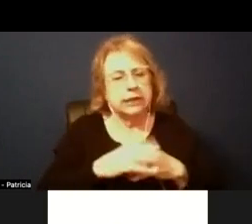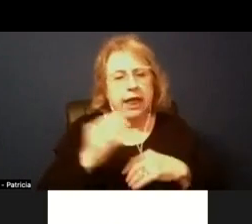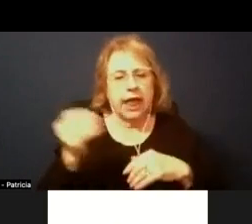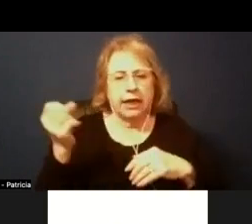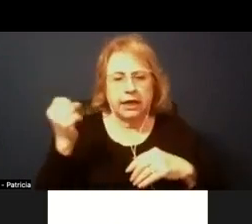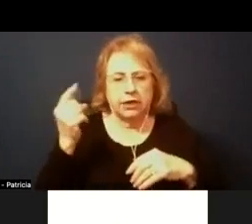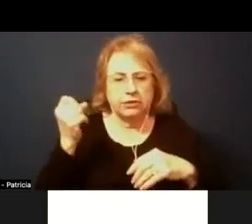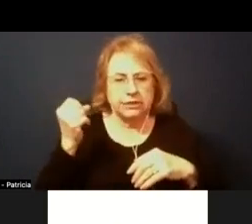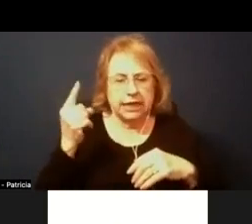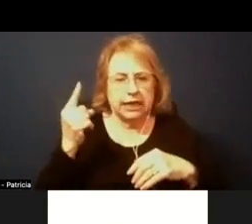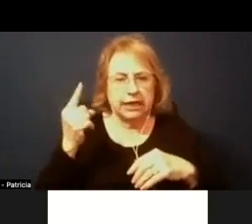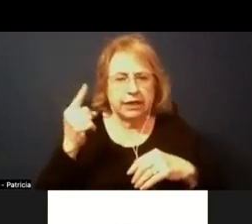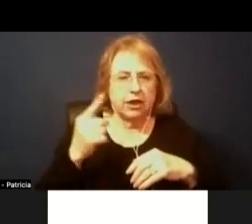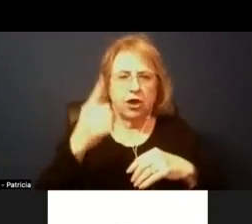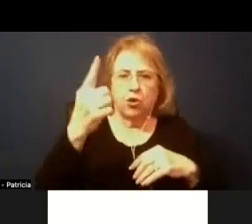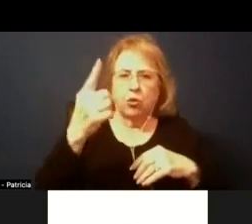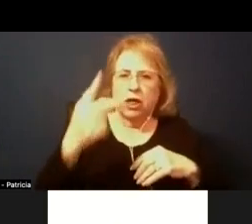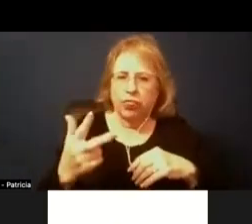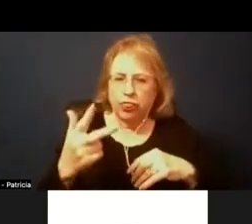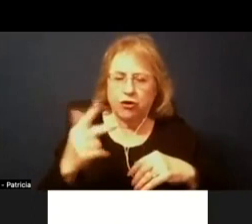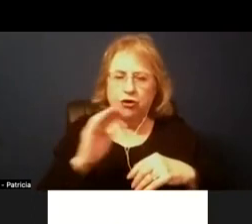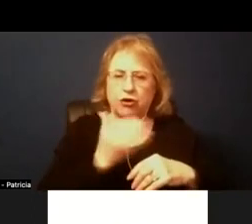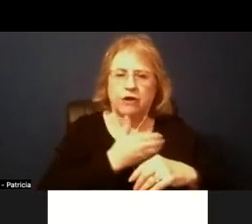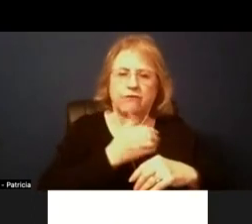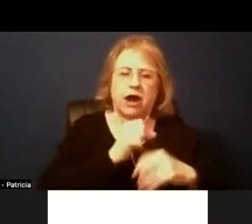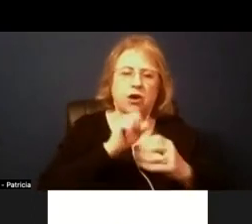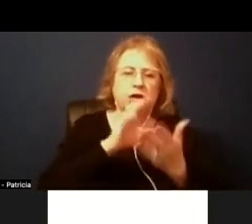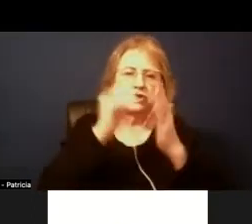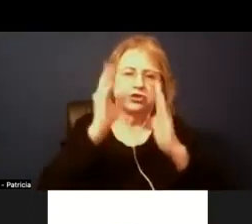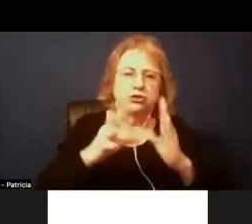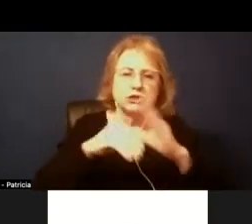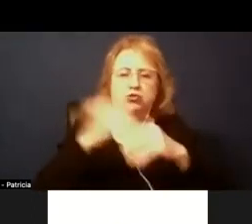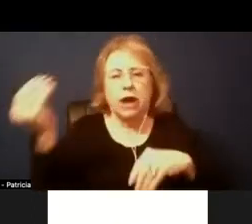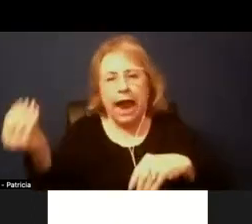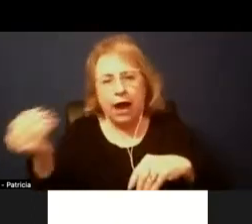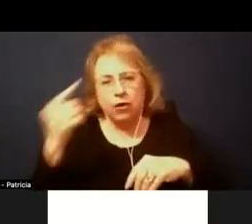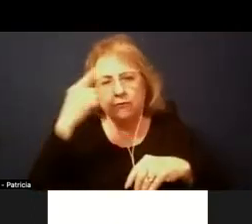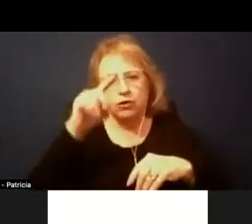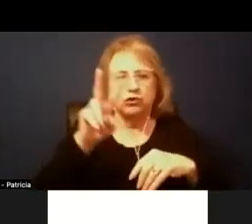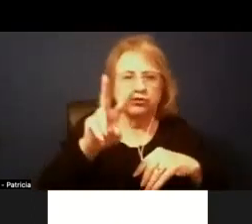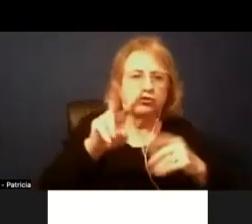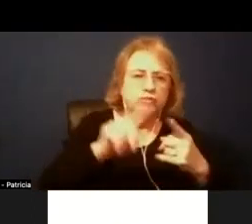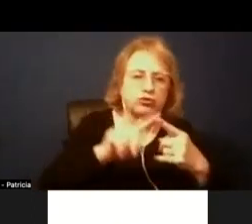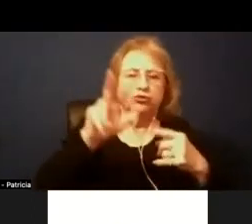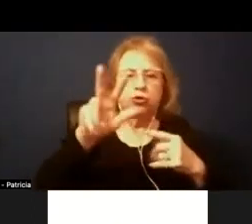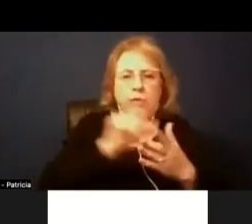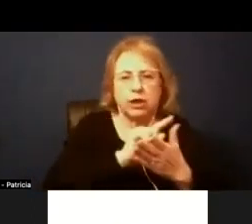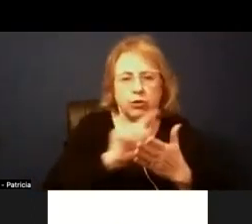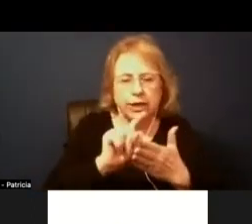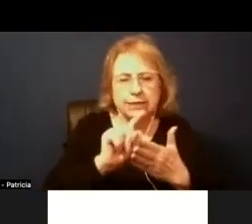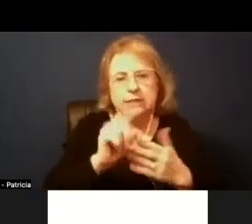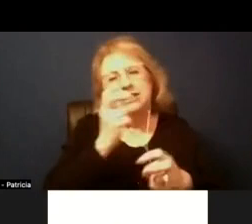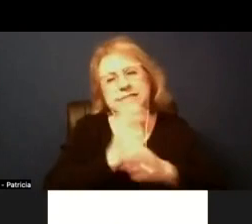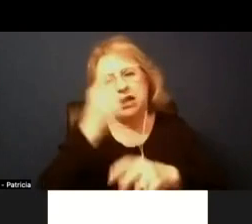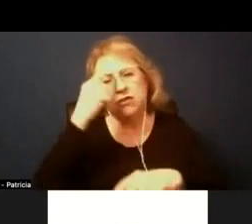were you know a third of some of our students out during like a two or three week period was was really tough for our our teachers and